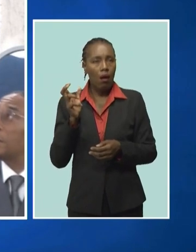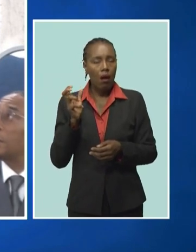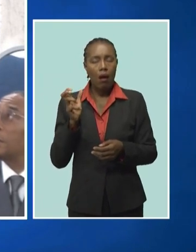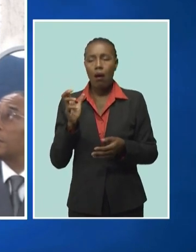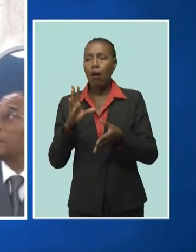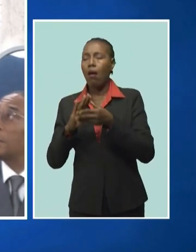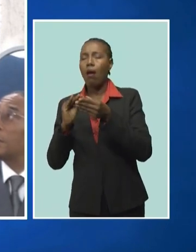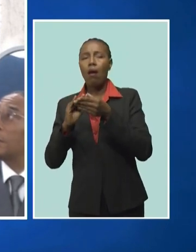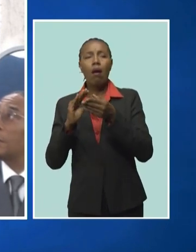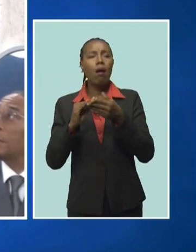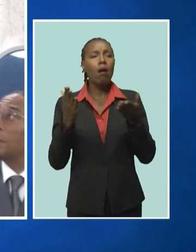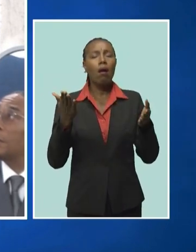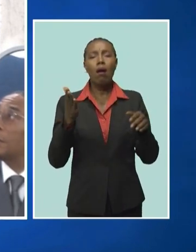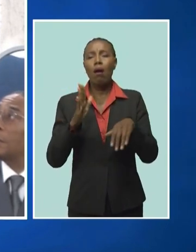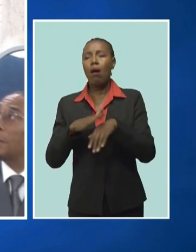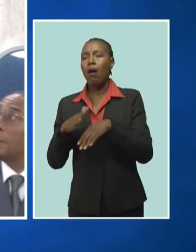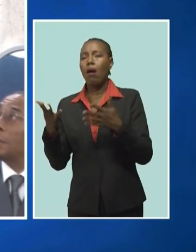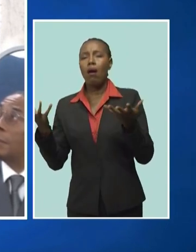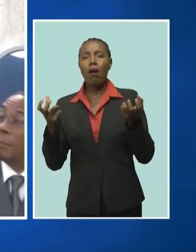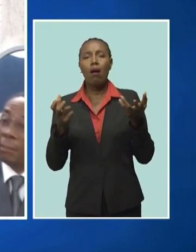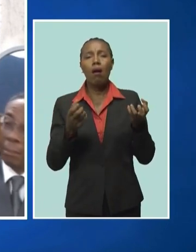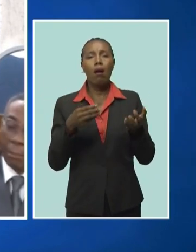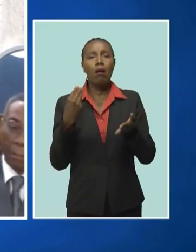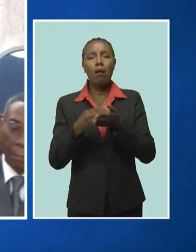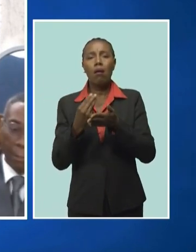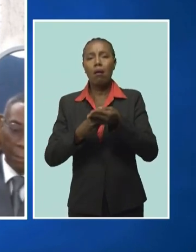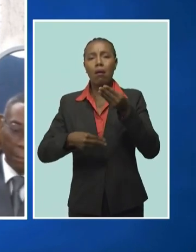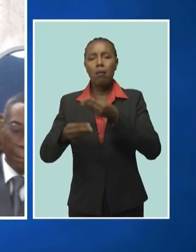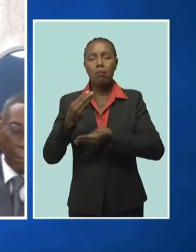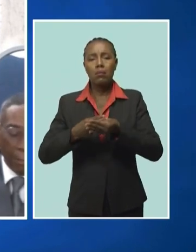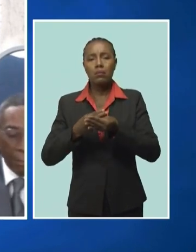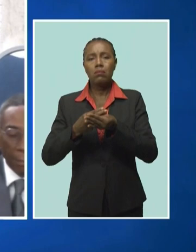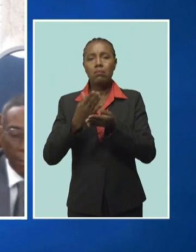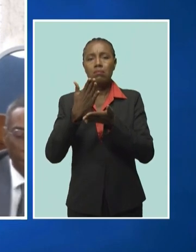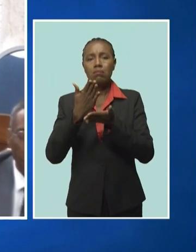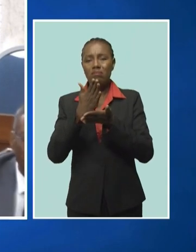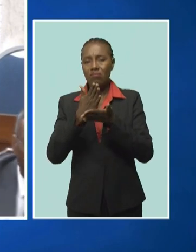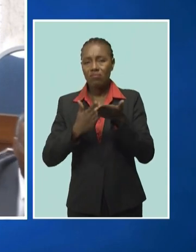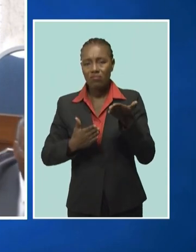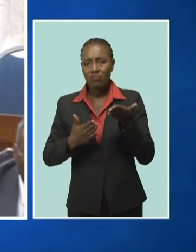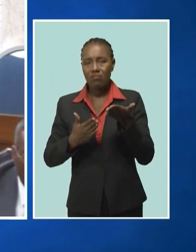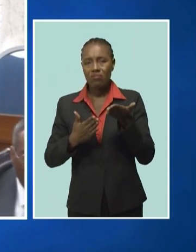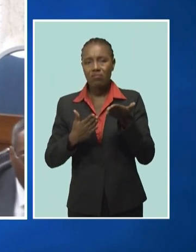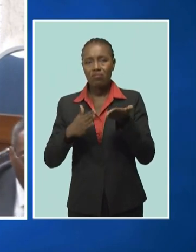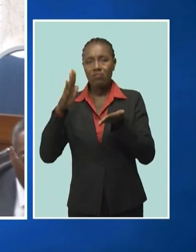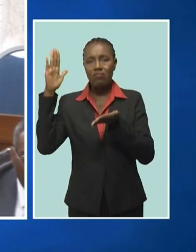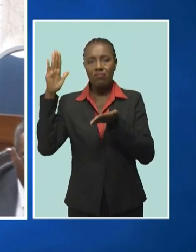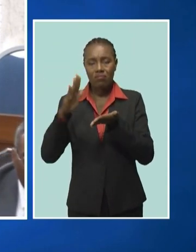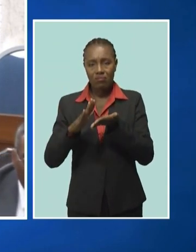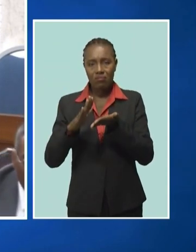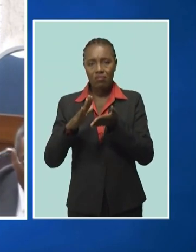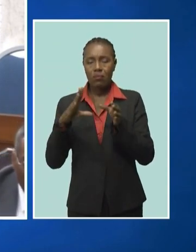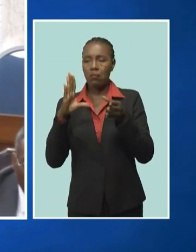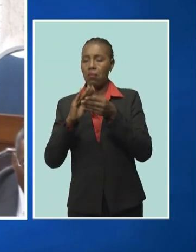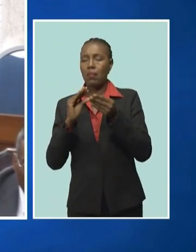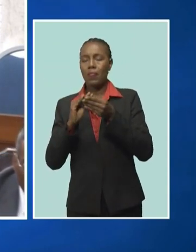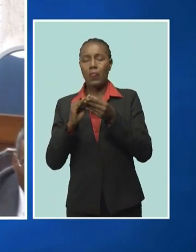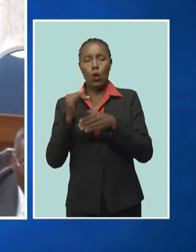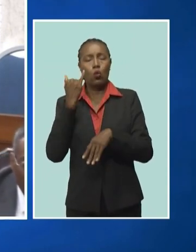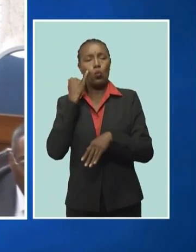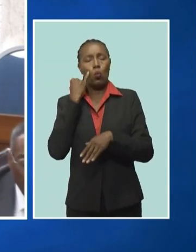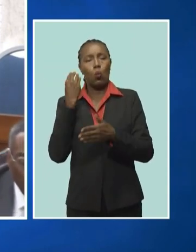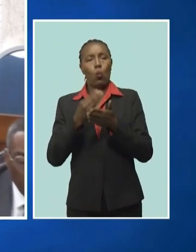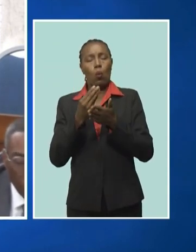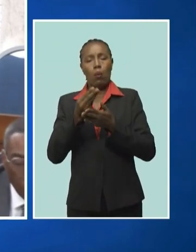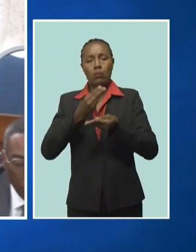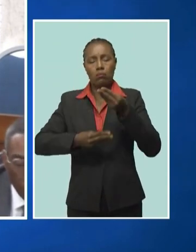call for the Prime Minister's budget to be cut. I am saying that when this budget, if this budget